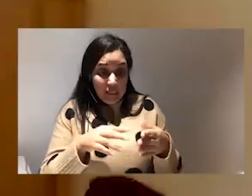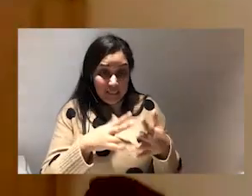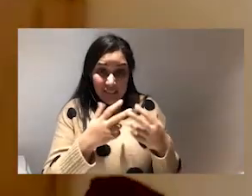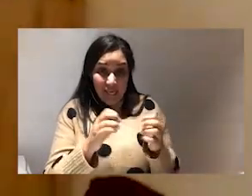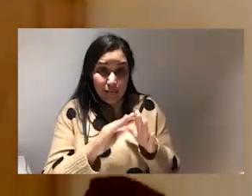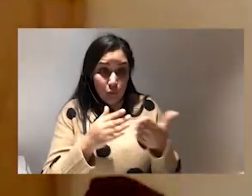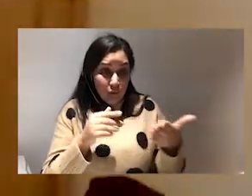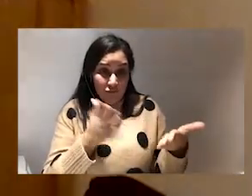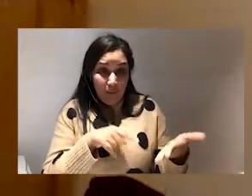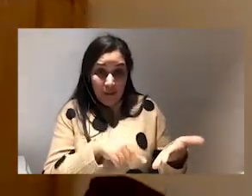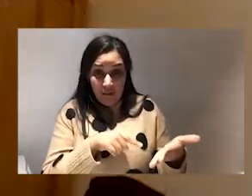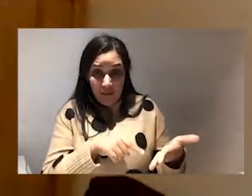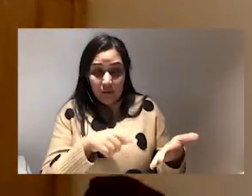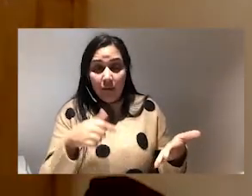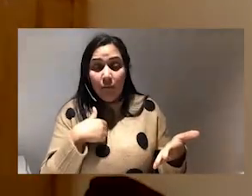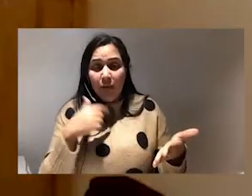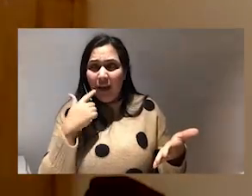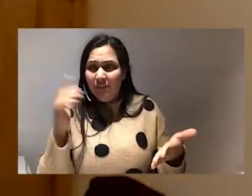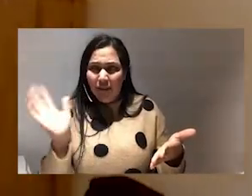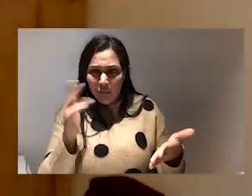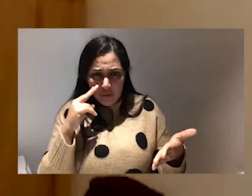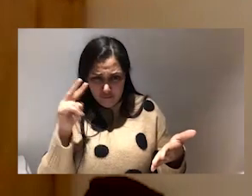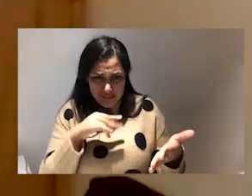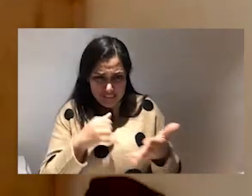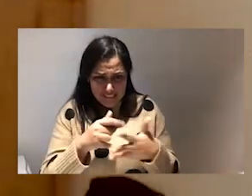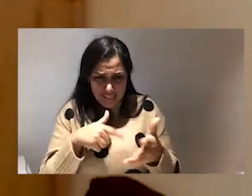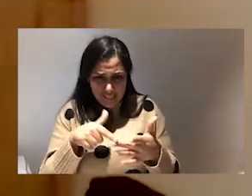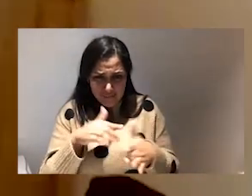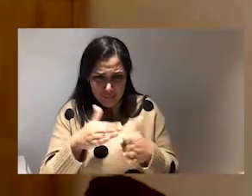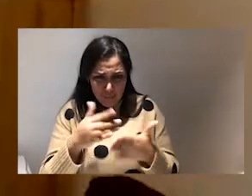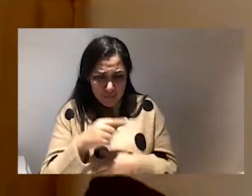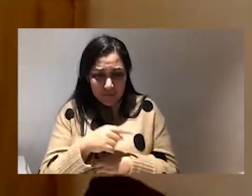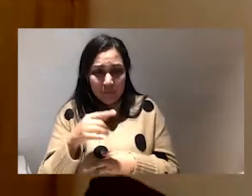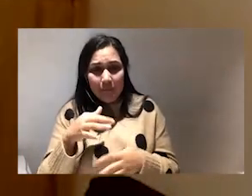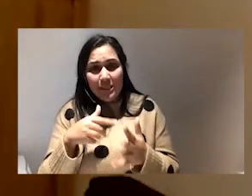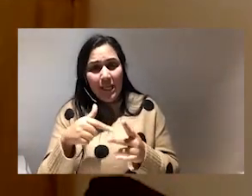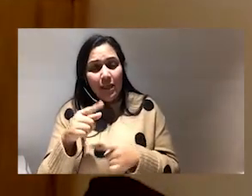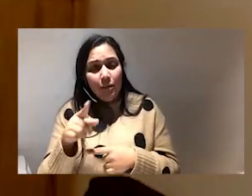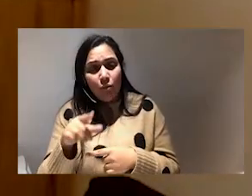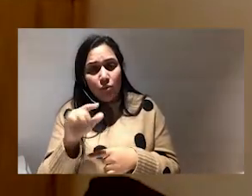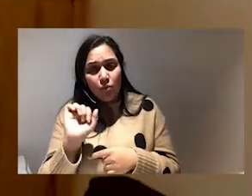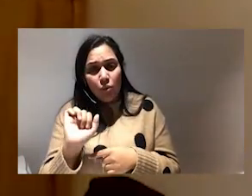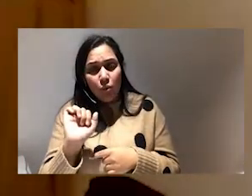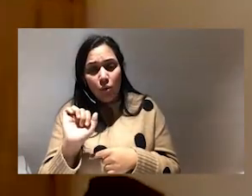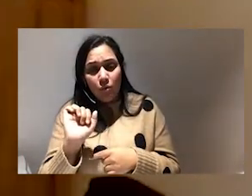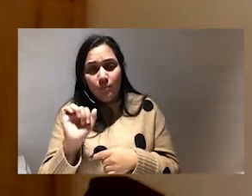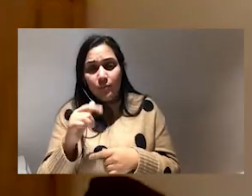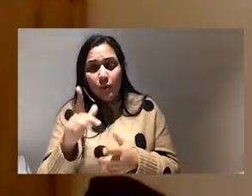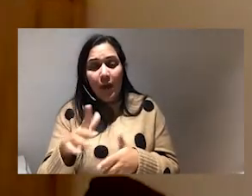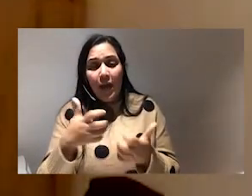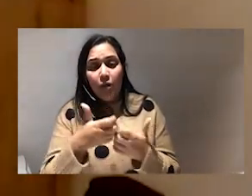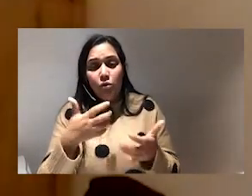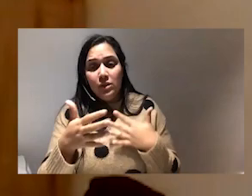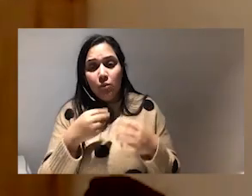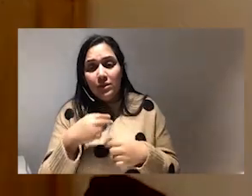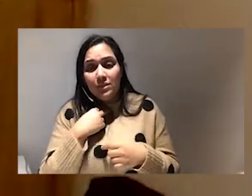from here um i'm like has everybody been reading shay's book um but shay what what's your what's your answer how do you deal with